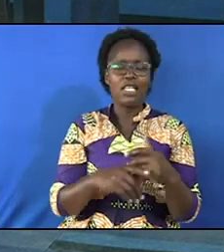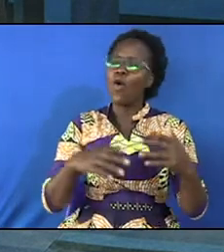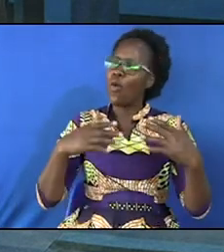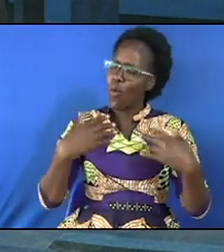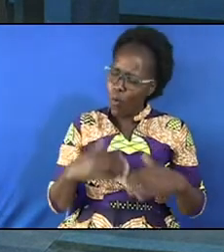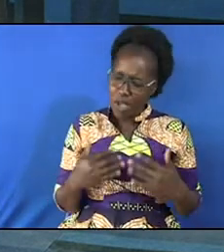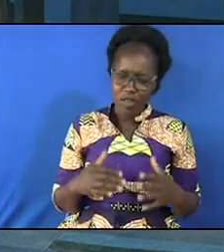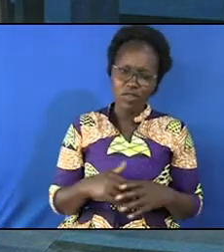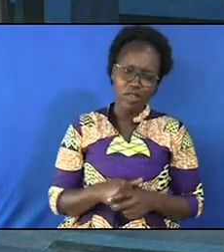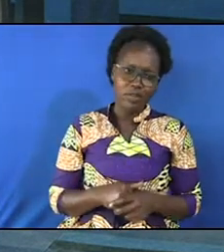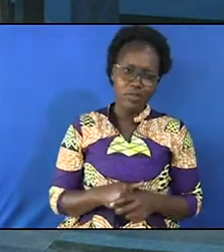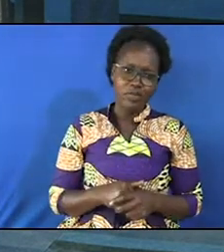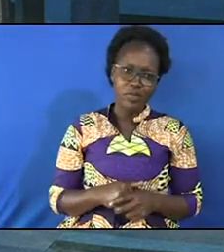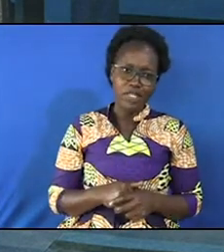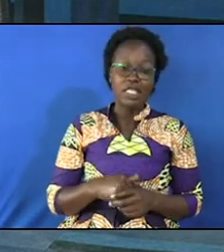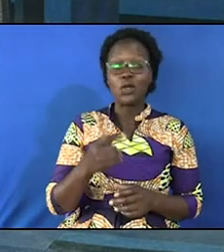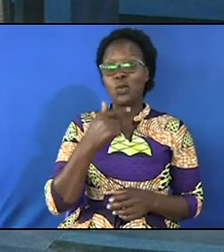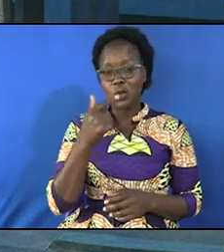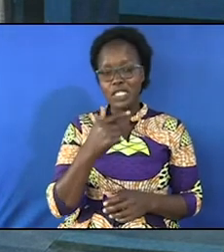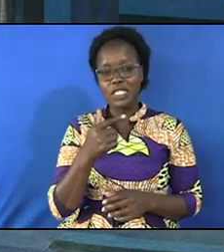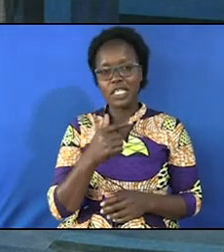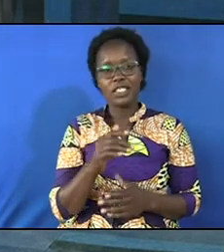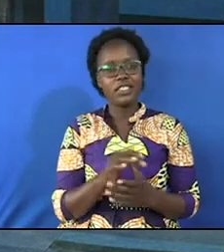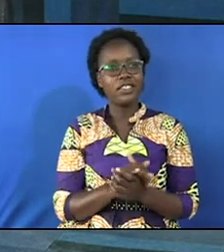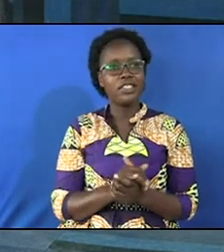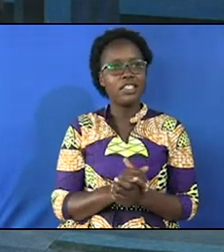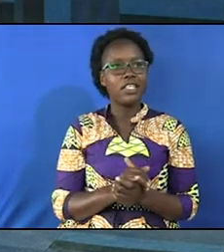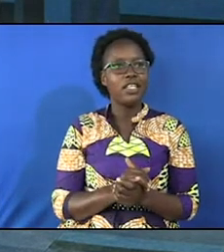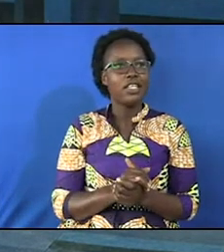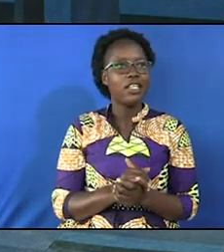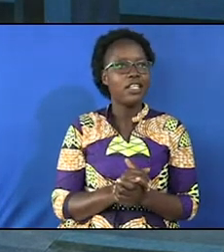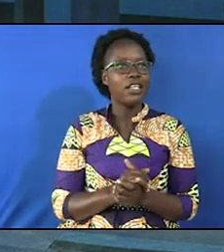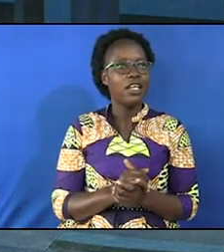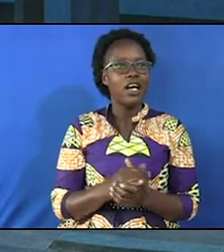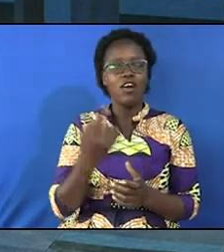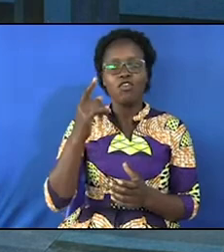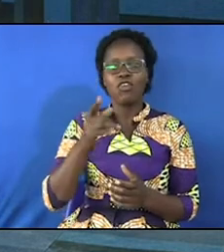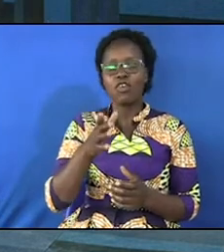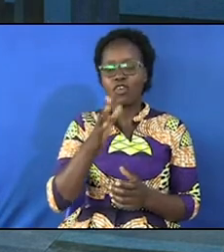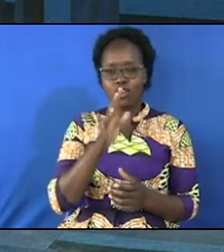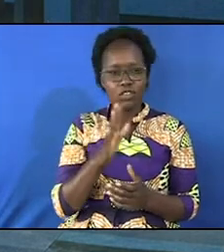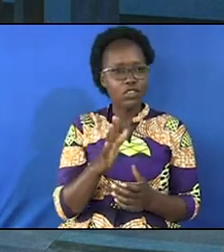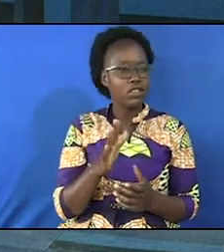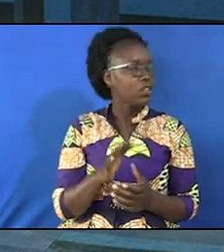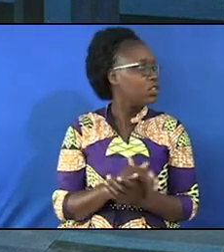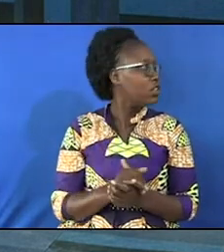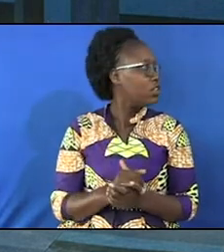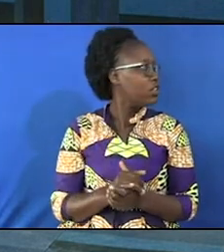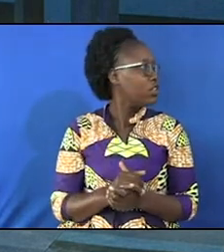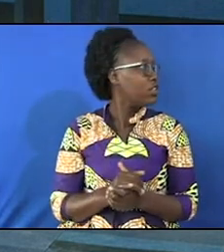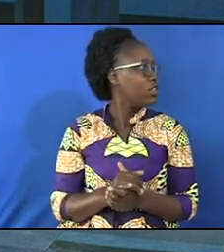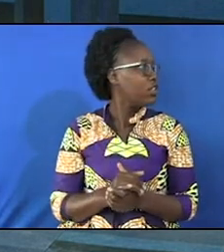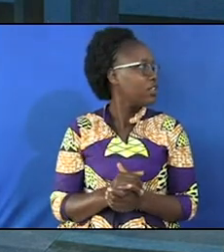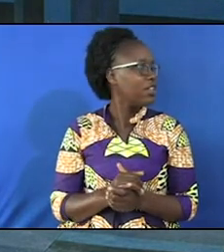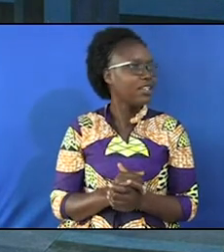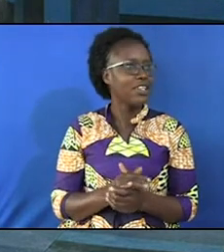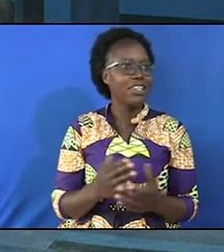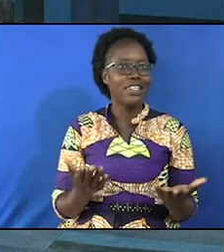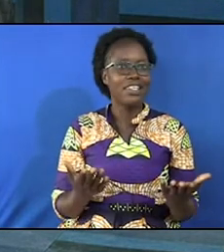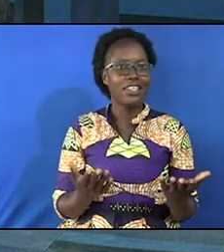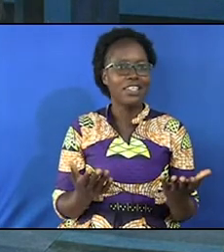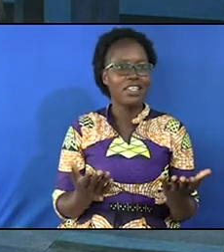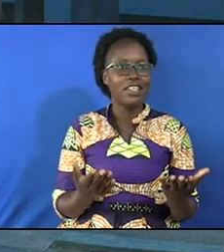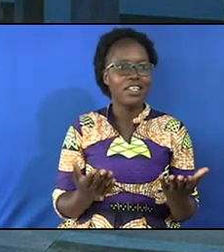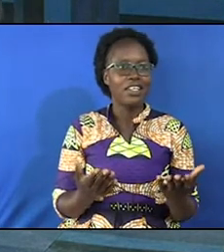okay let us recite John 317 for God so now you are not talking now